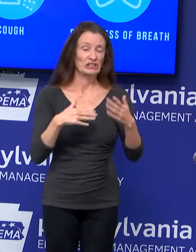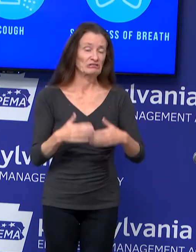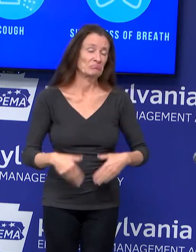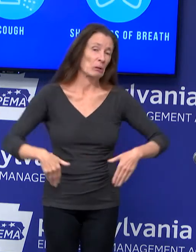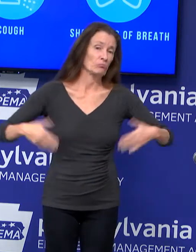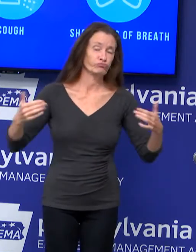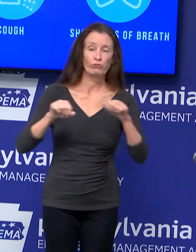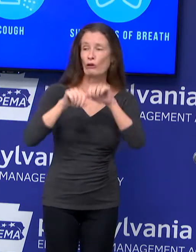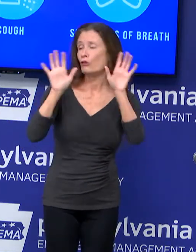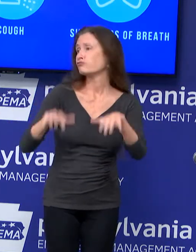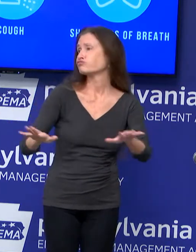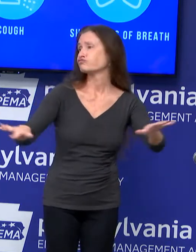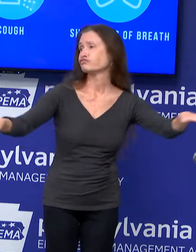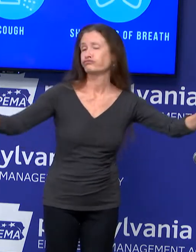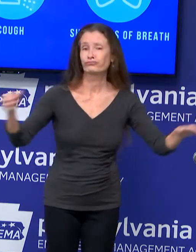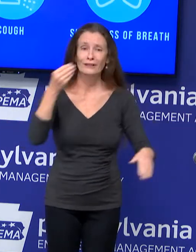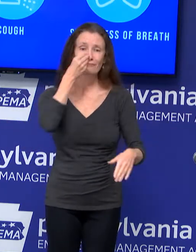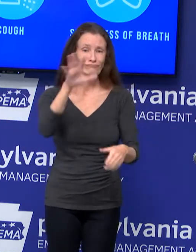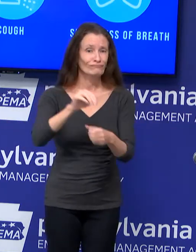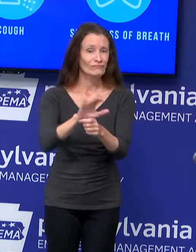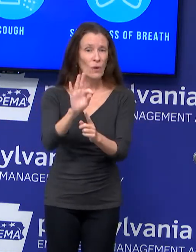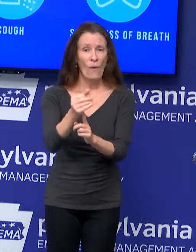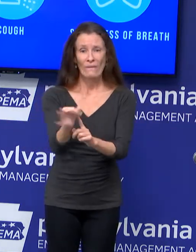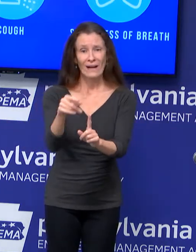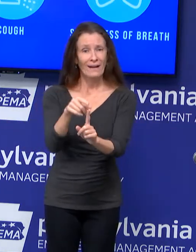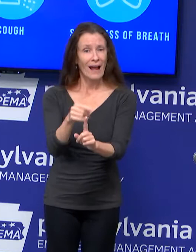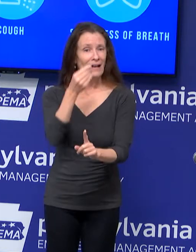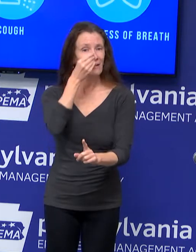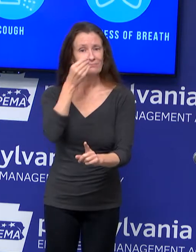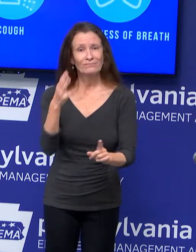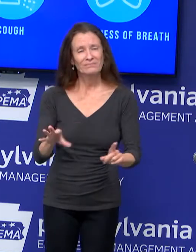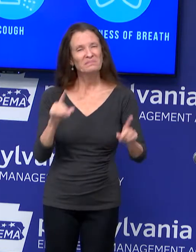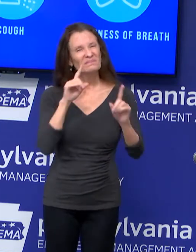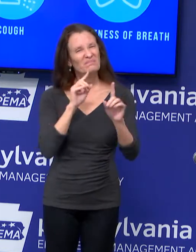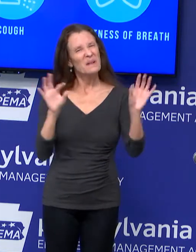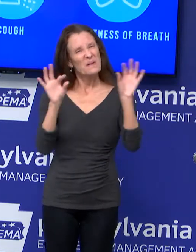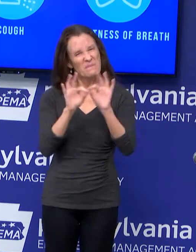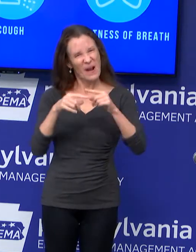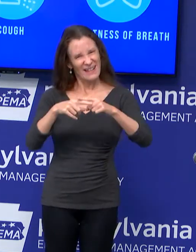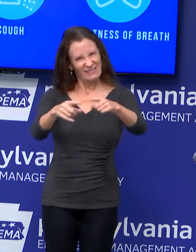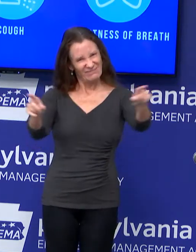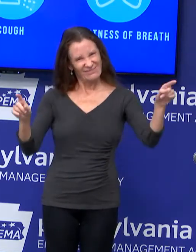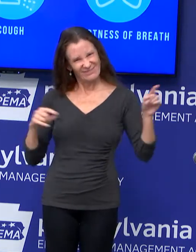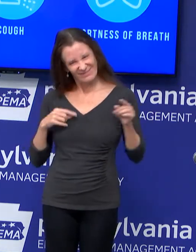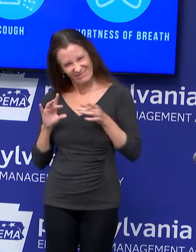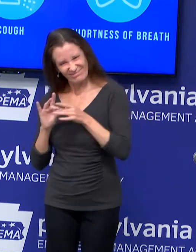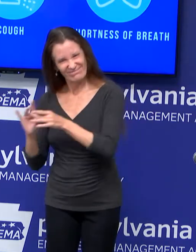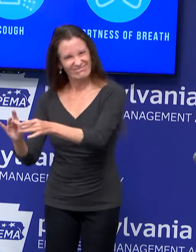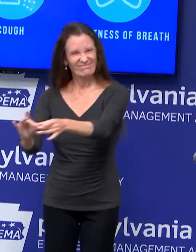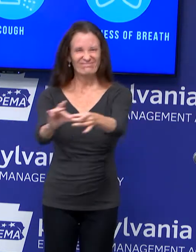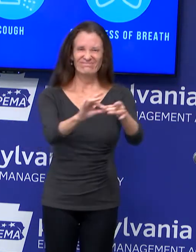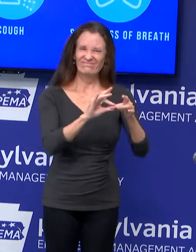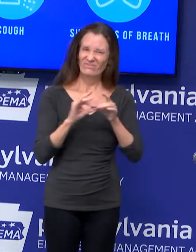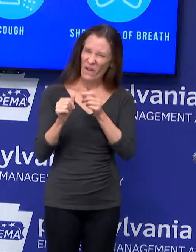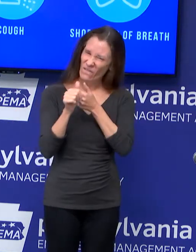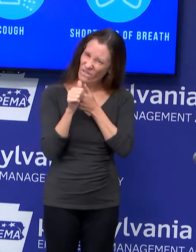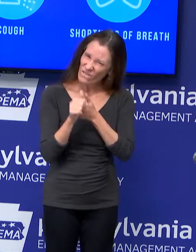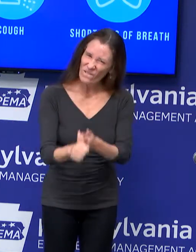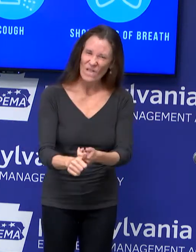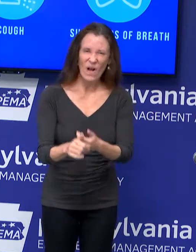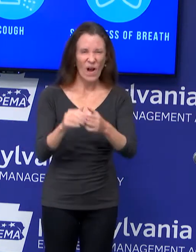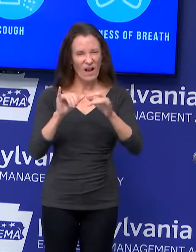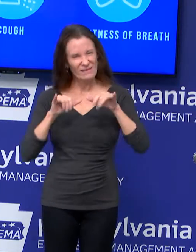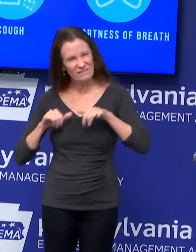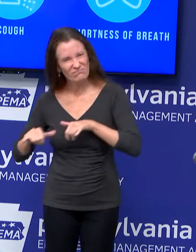steps that we would take together, united, will protect ourselves, our families, and our communities. And so it starts by answering the call.